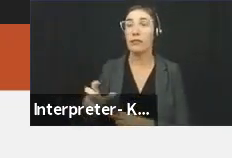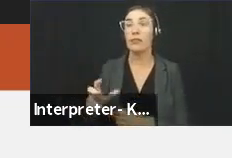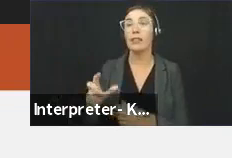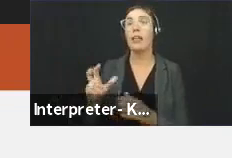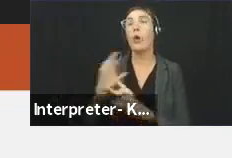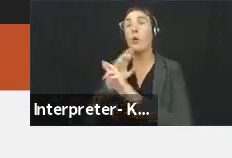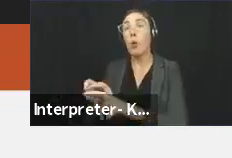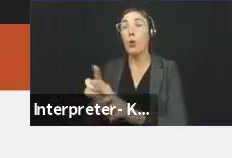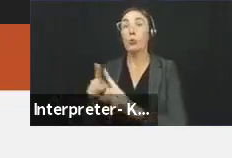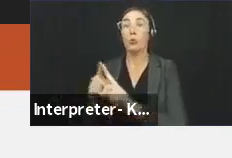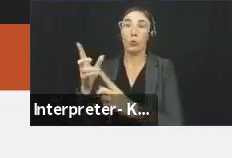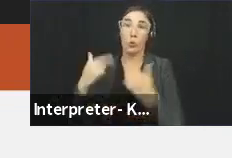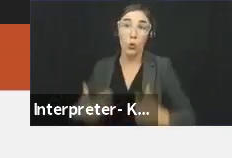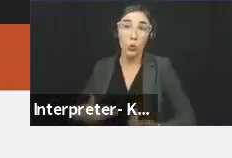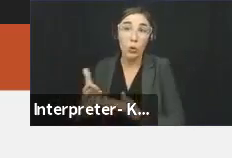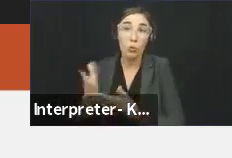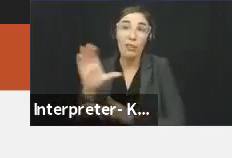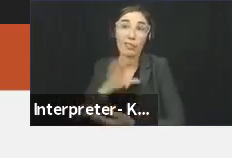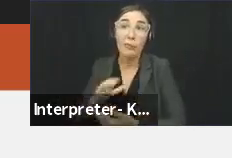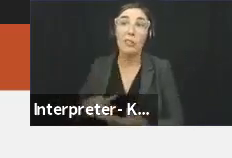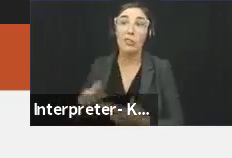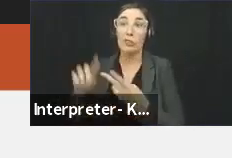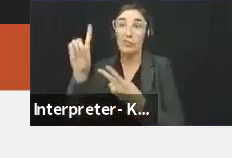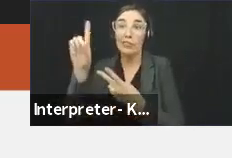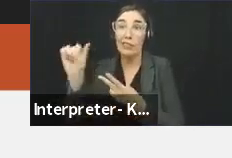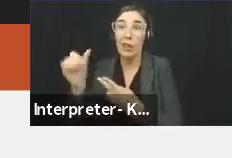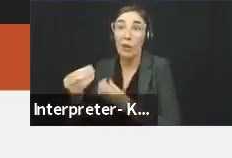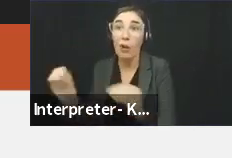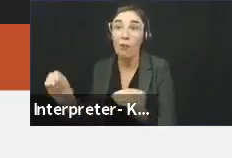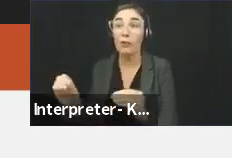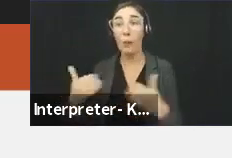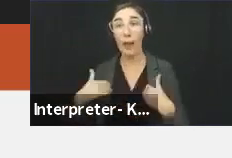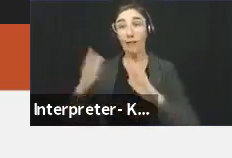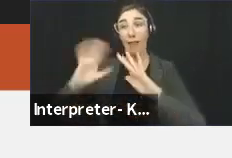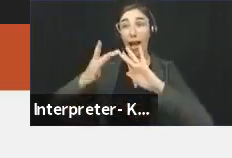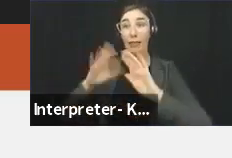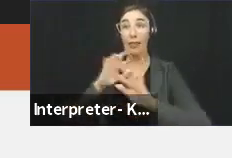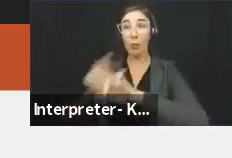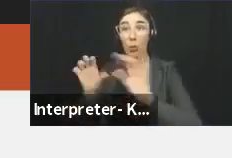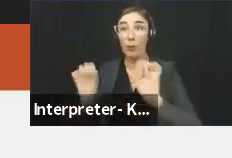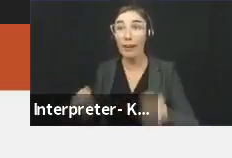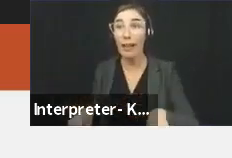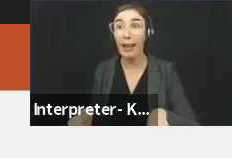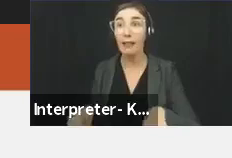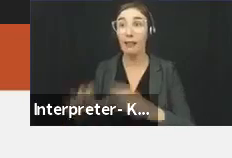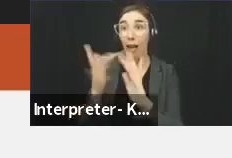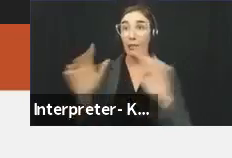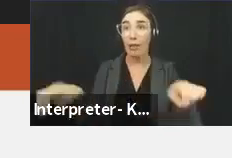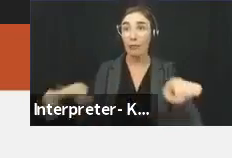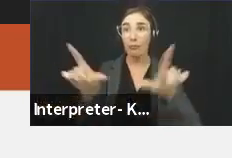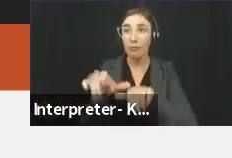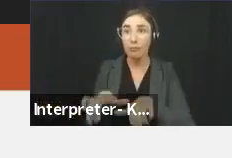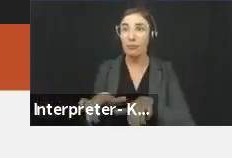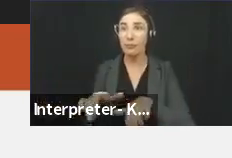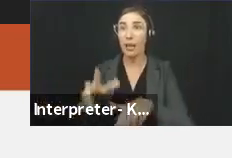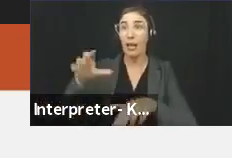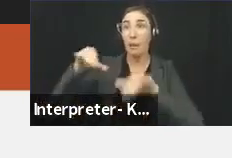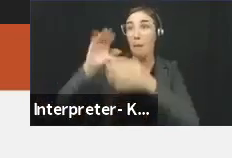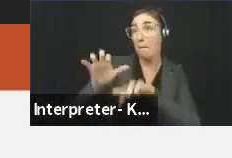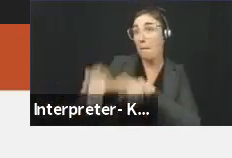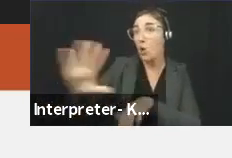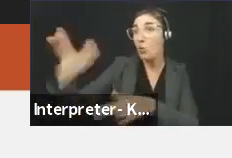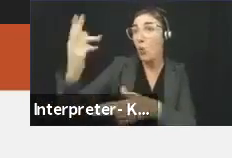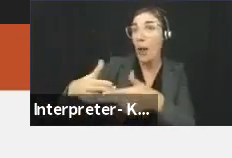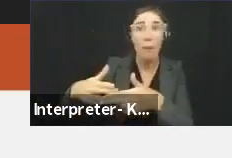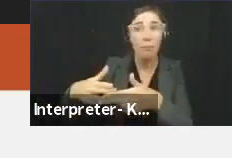the district attorney's office. We've created an online reporting tool where you can create a hate incident online anonymously. We